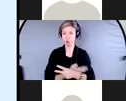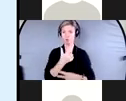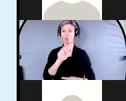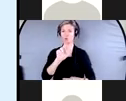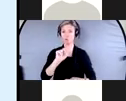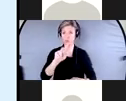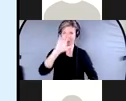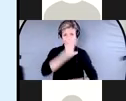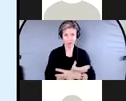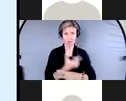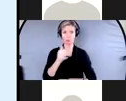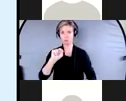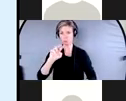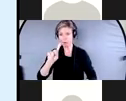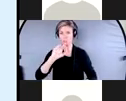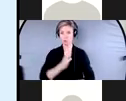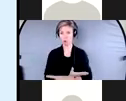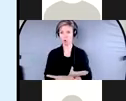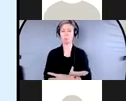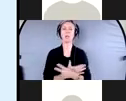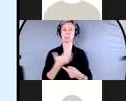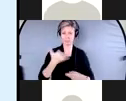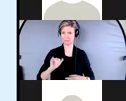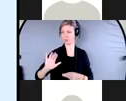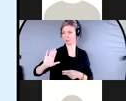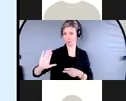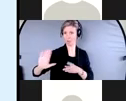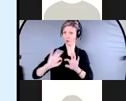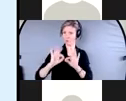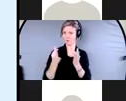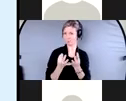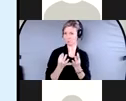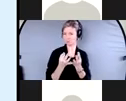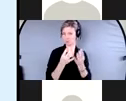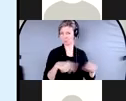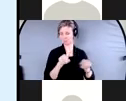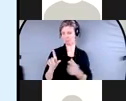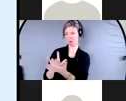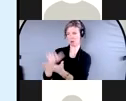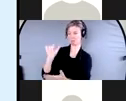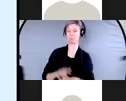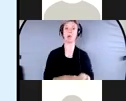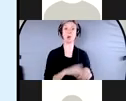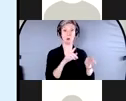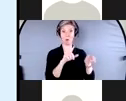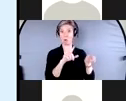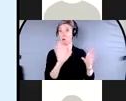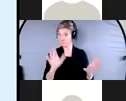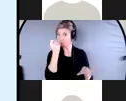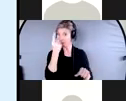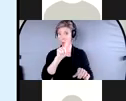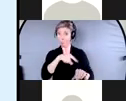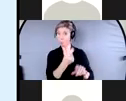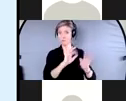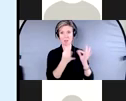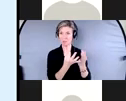grandson that's related to the individual, older adult. But we know that perpetrators also can include a